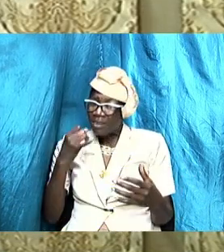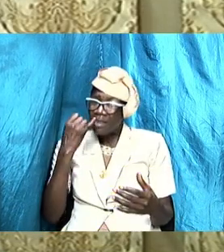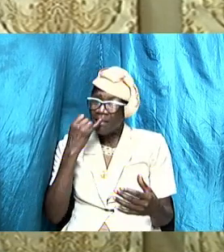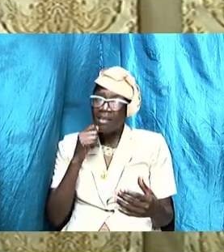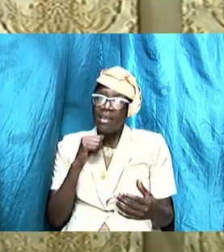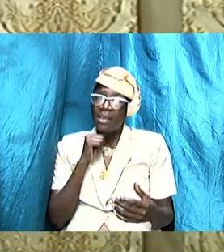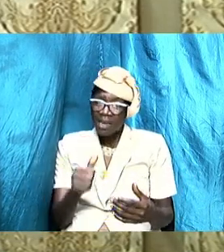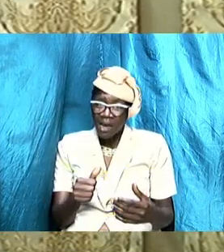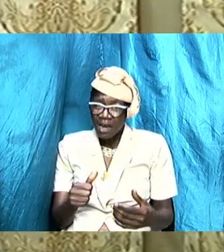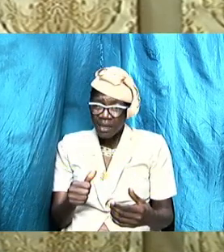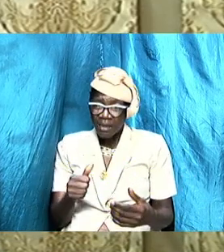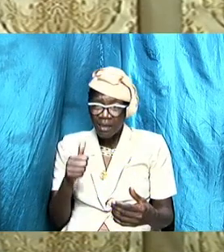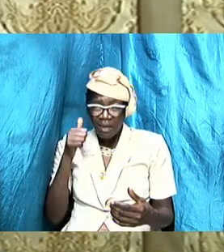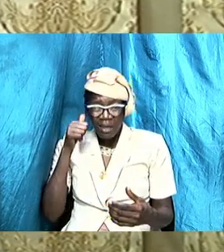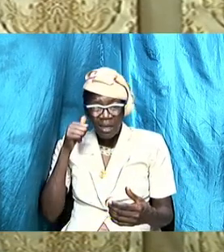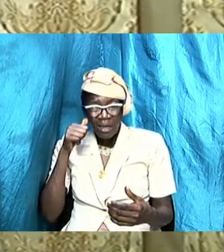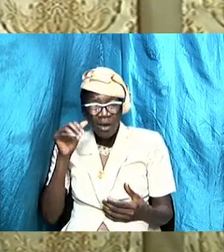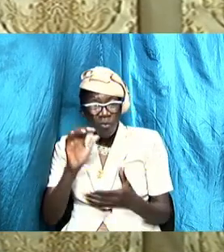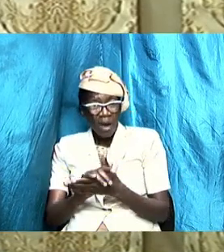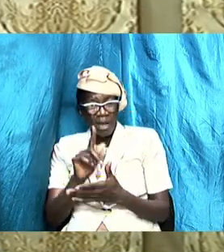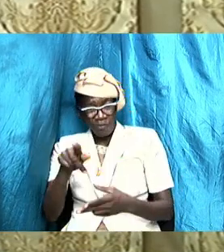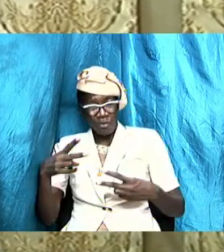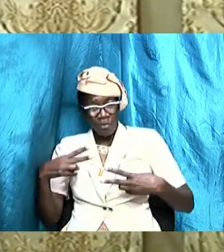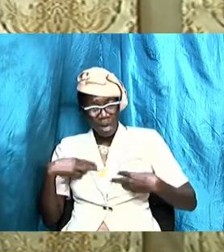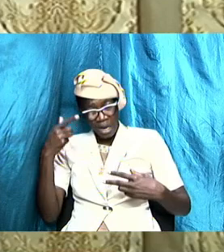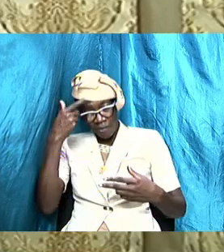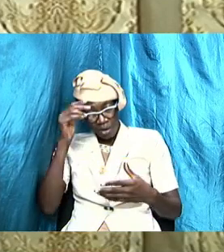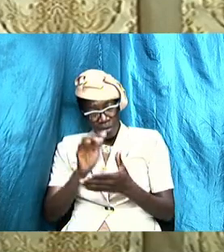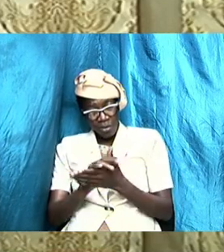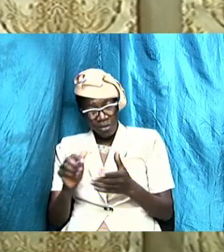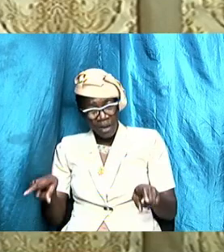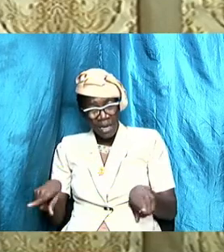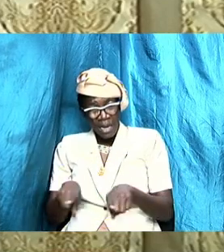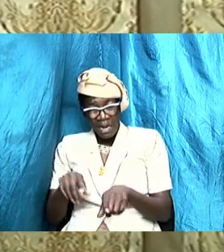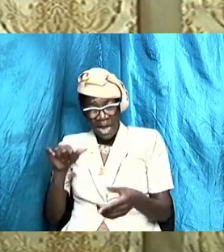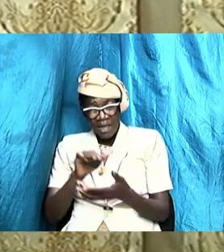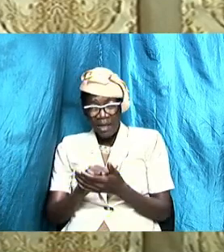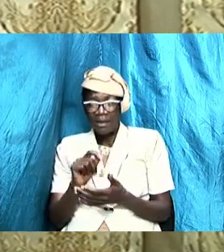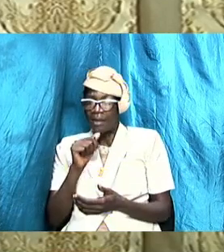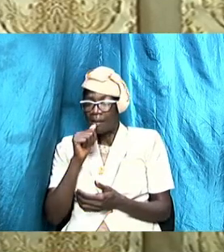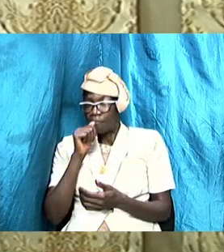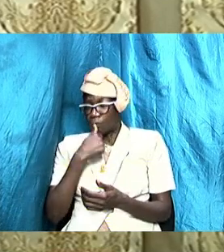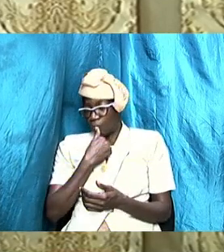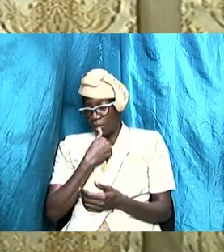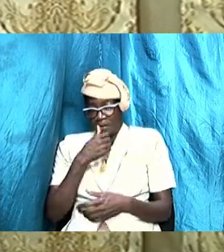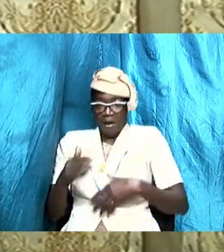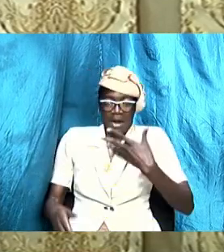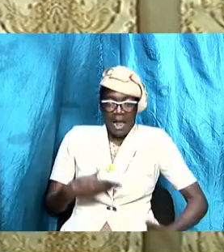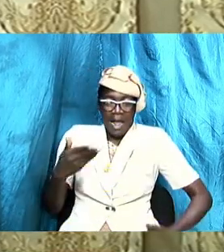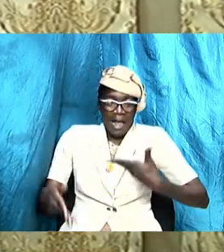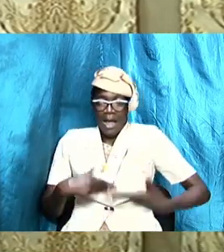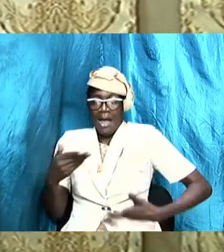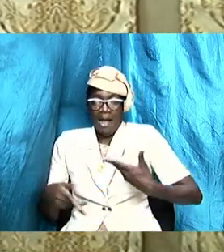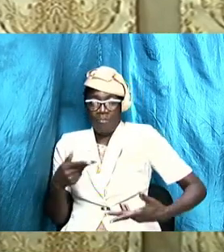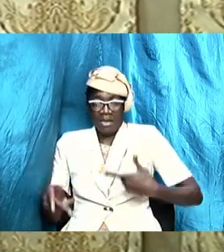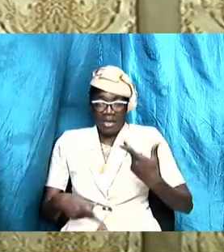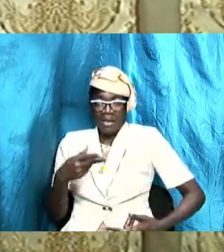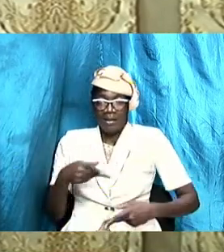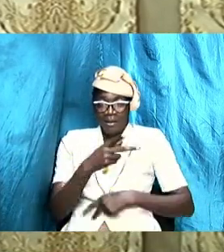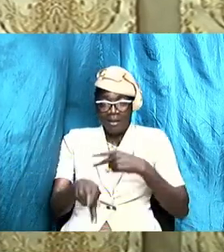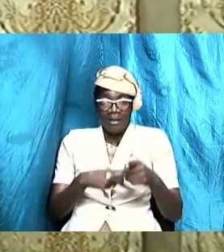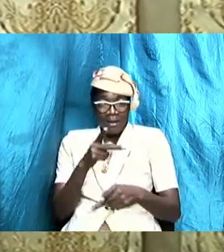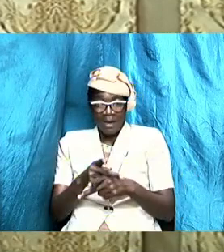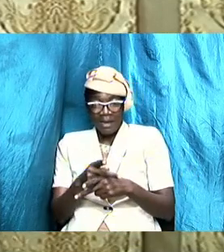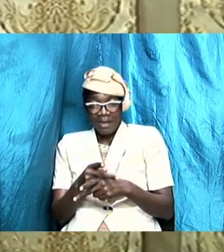wife you got a husband like that or that is quiet and you are the bubbly type always